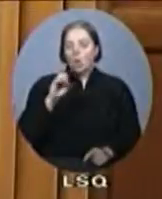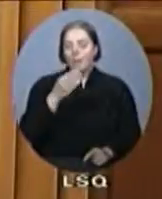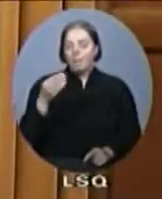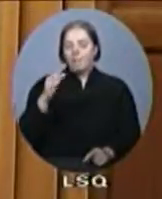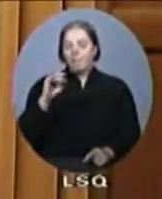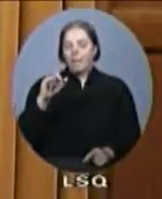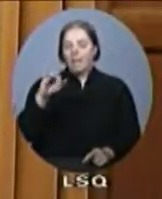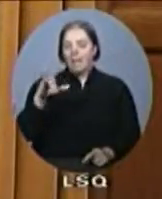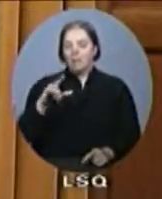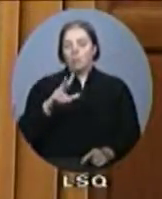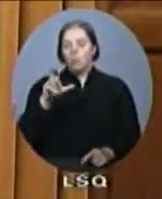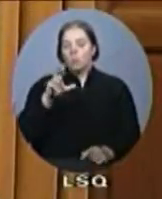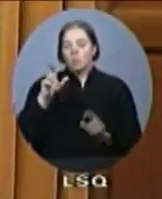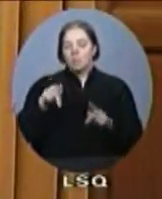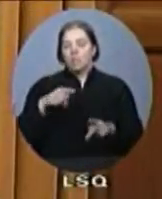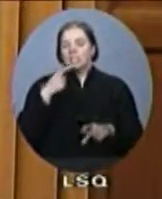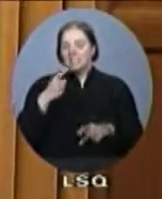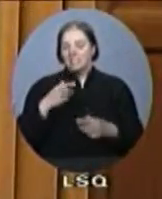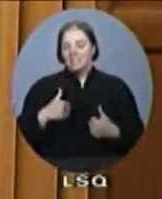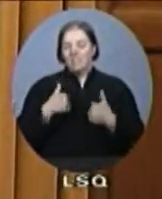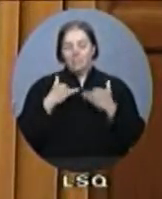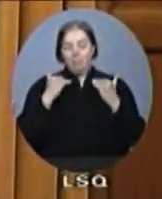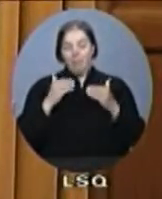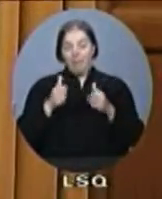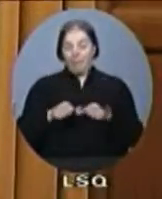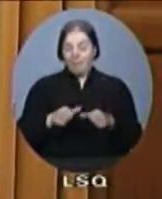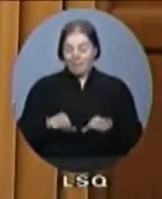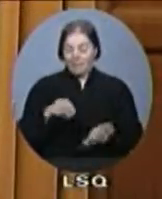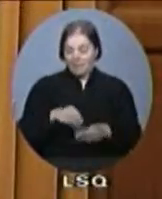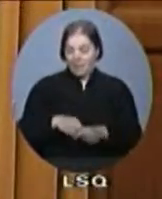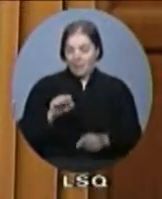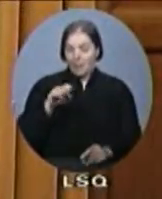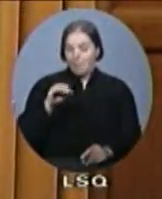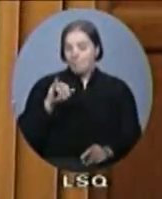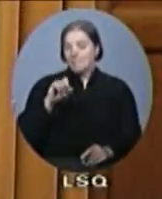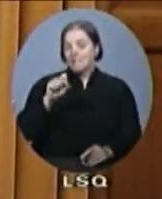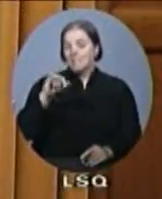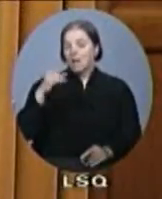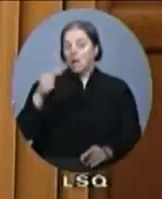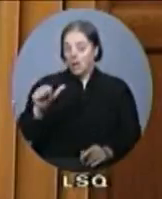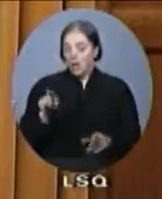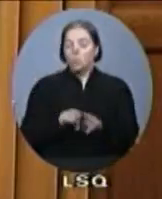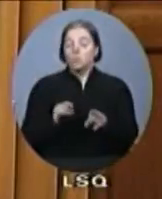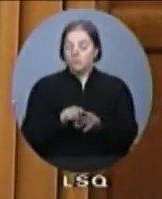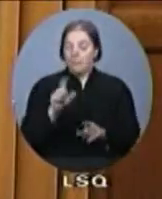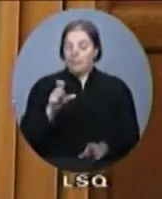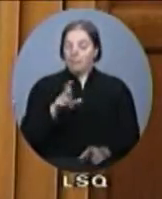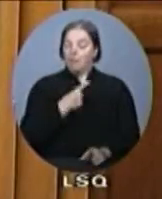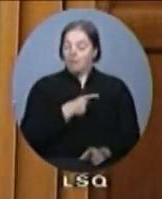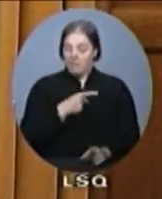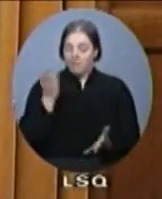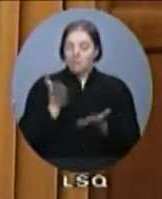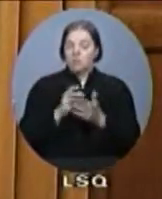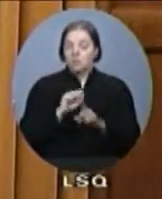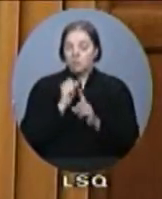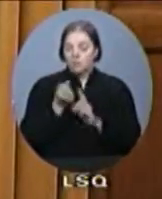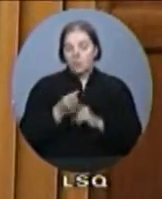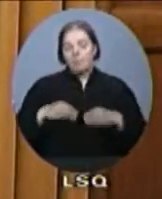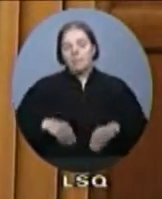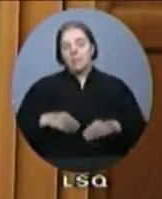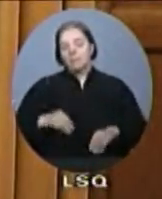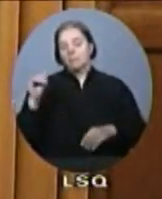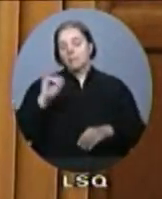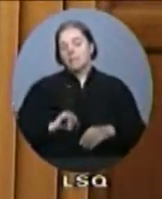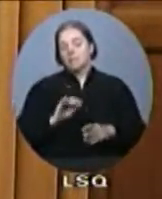exposed a similar scheme going on in Quebec. Will the Minister of Citizenship and Immigration tell us what the government is